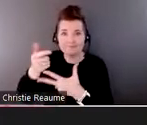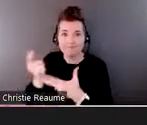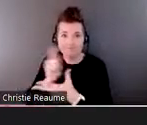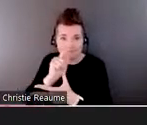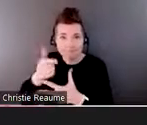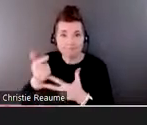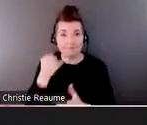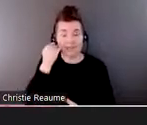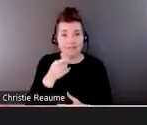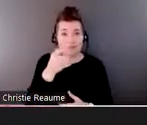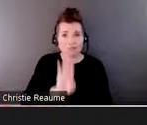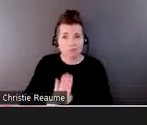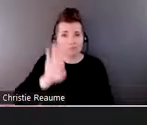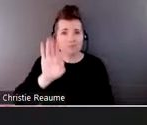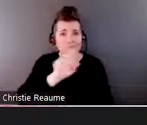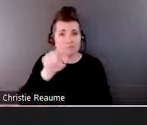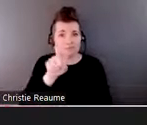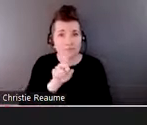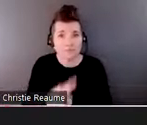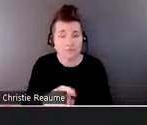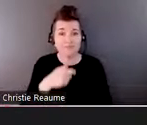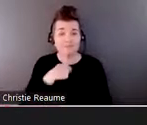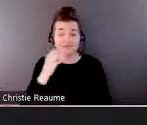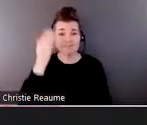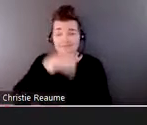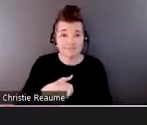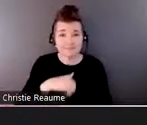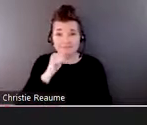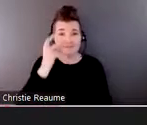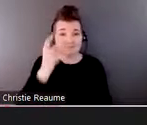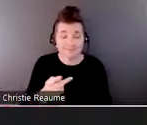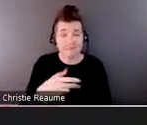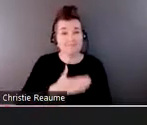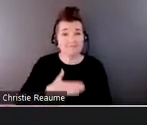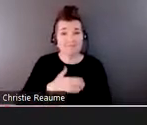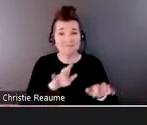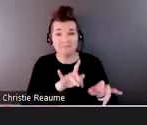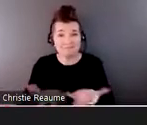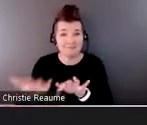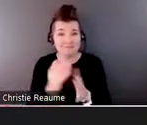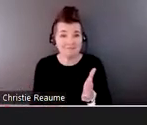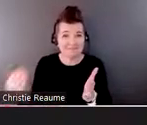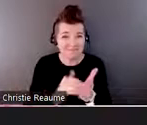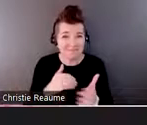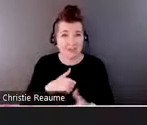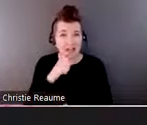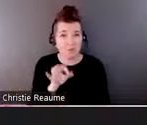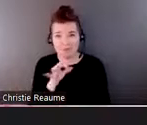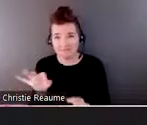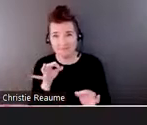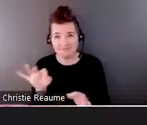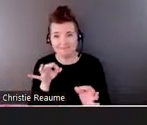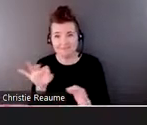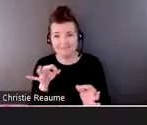asking a question or need to know something and I've missed you, don't hesitate to type it all in again. I'll be checking this out throughout